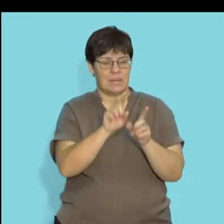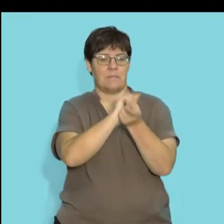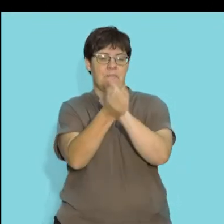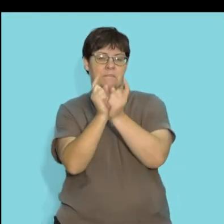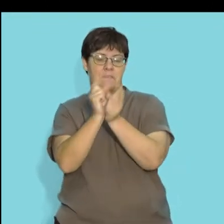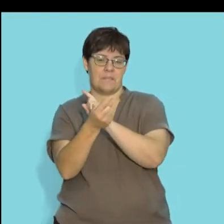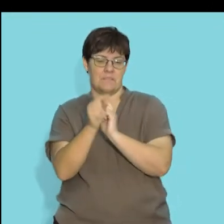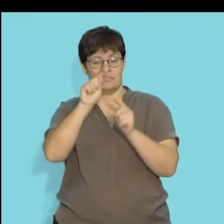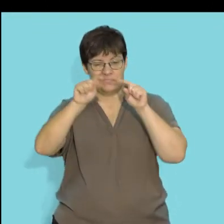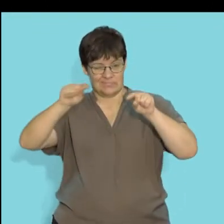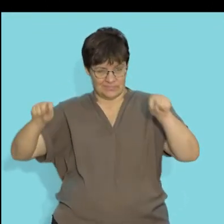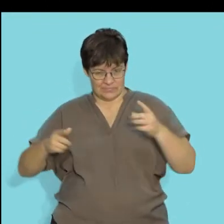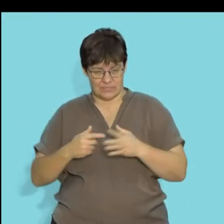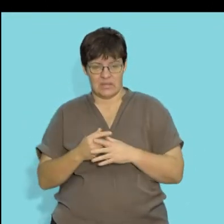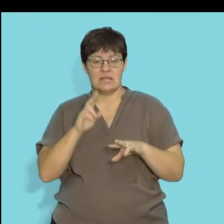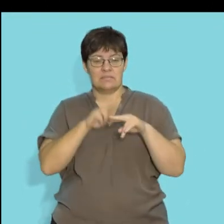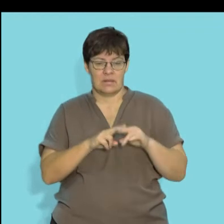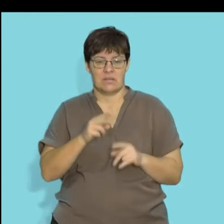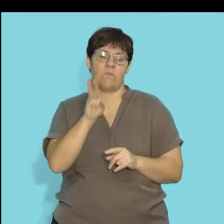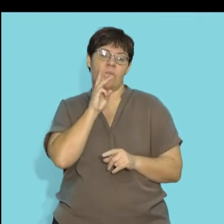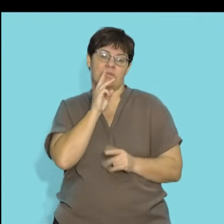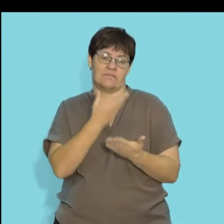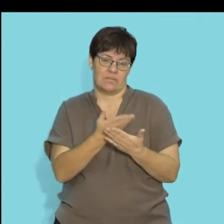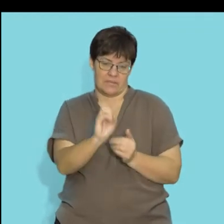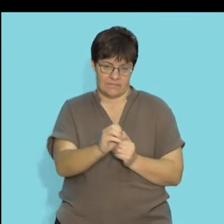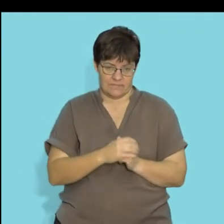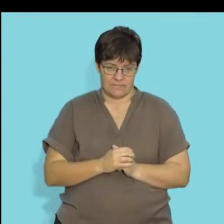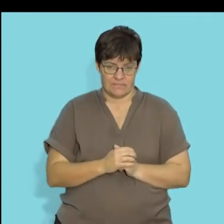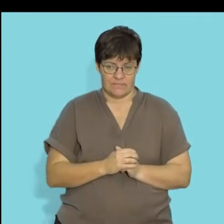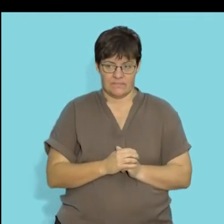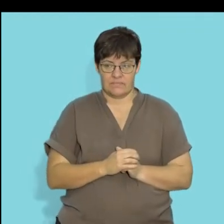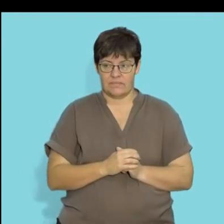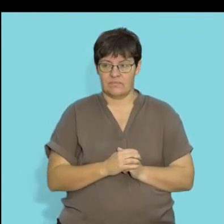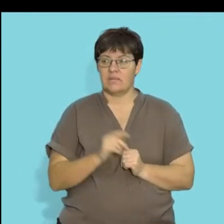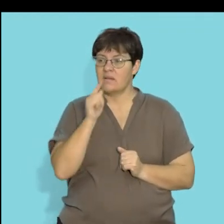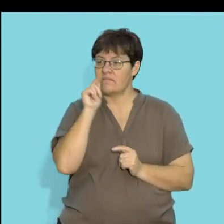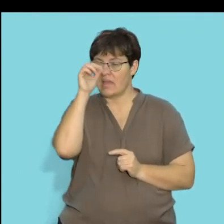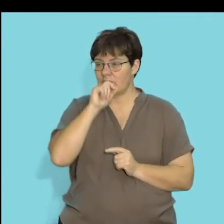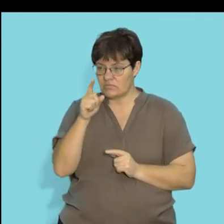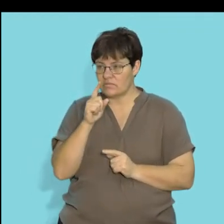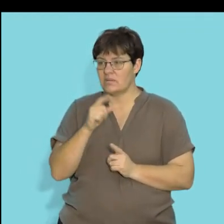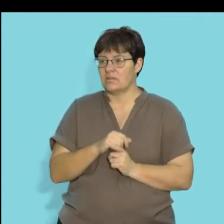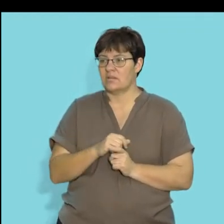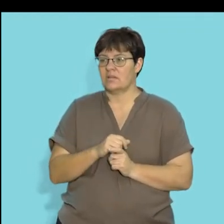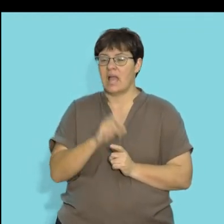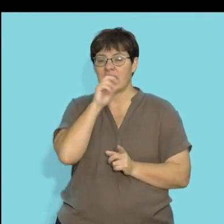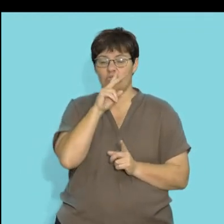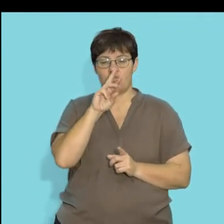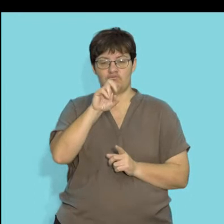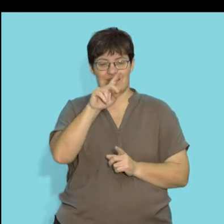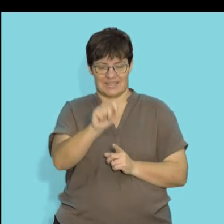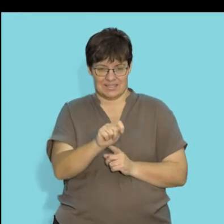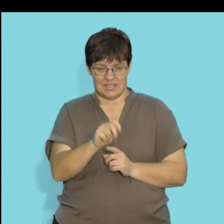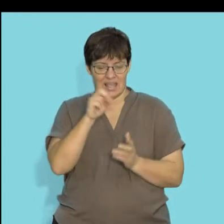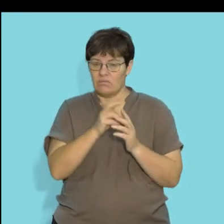also adapted in many different ways with regards to the availability of water. Here we have got an image of a kangaroo rat which